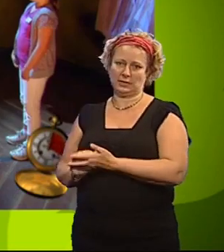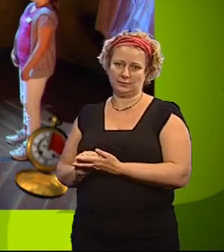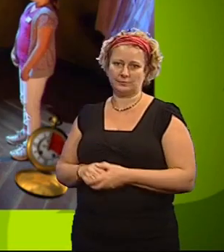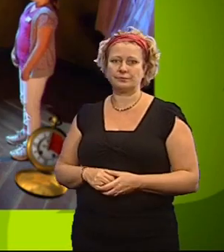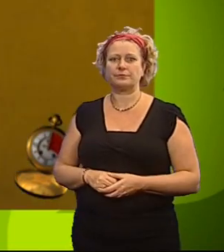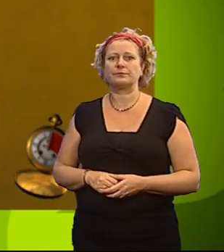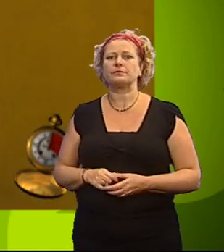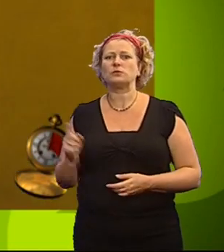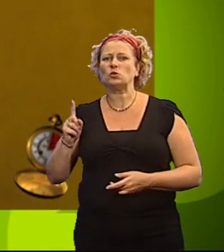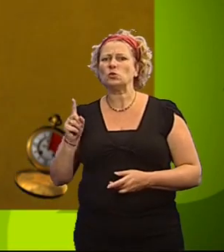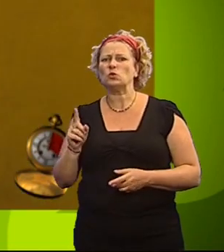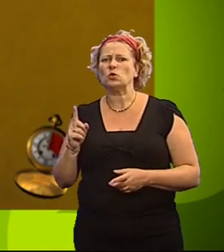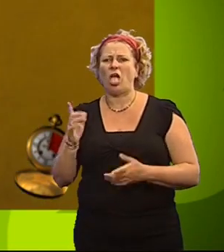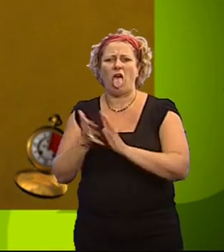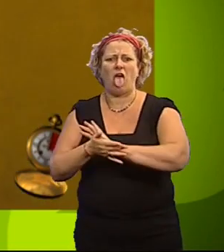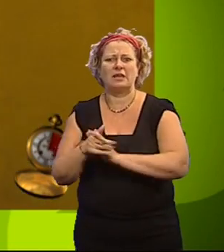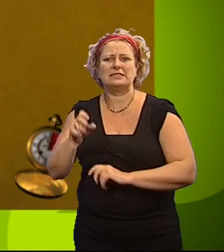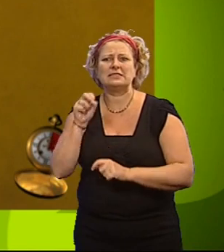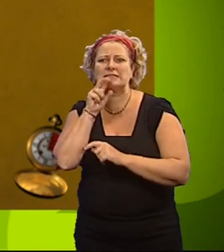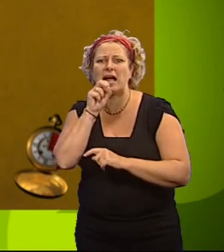Rene, who was the saboteur in snake attack?